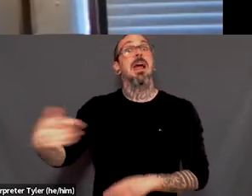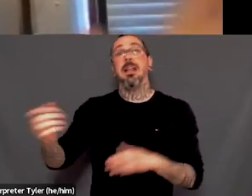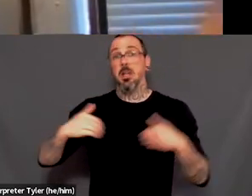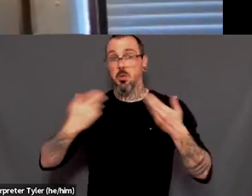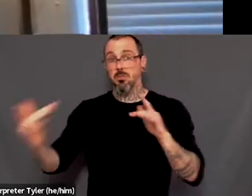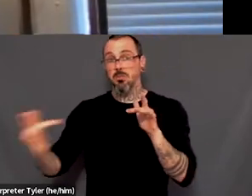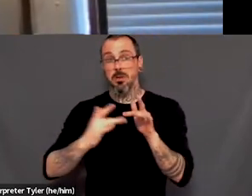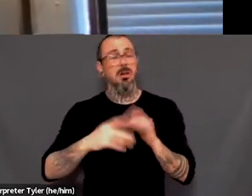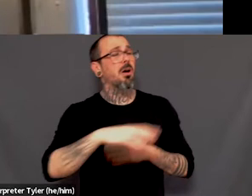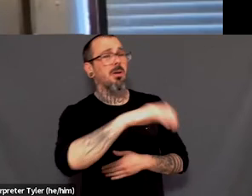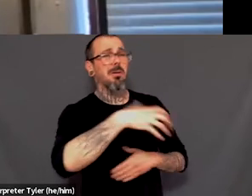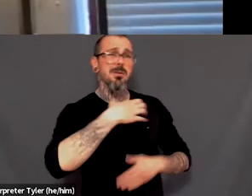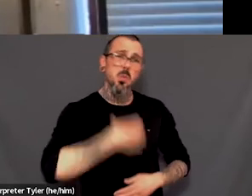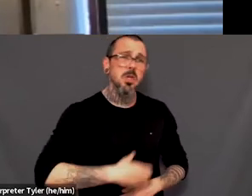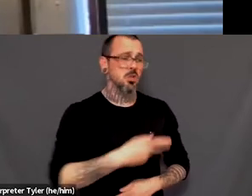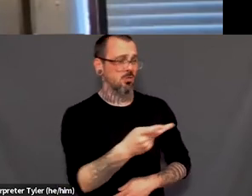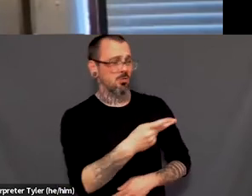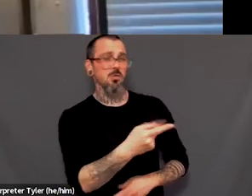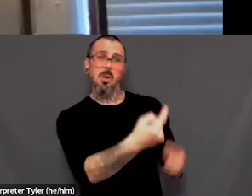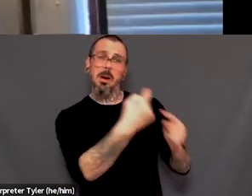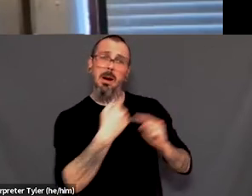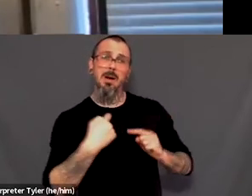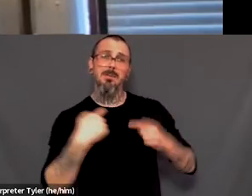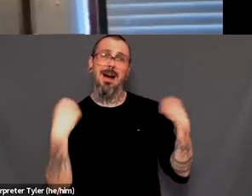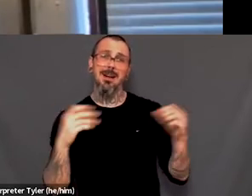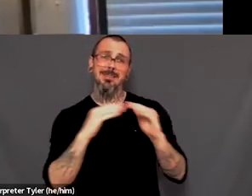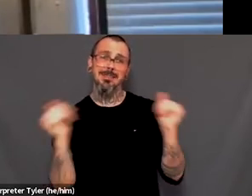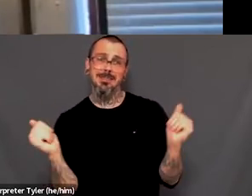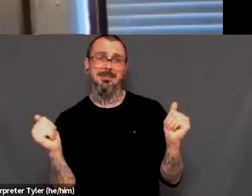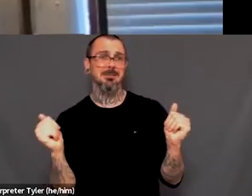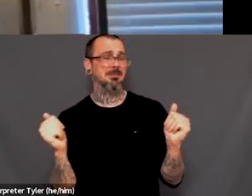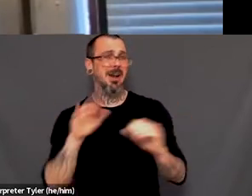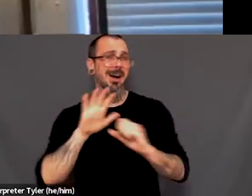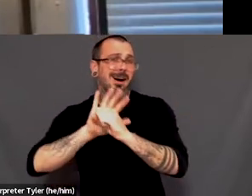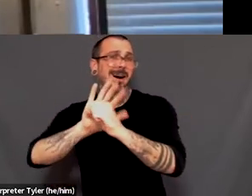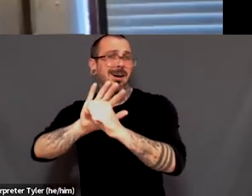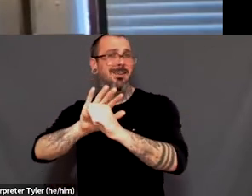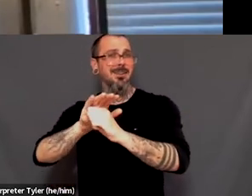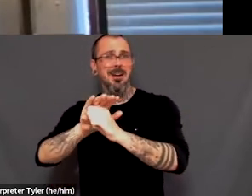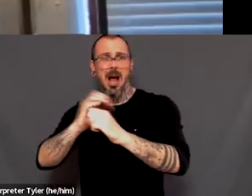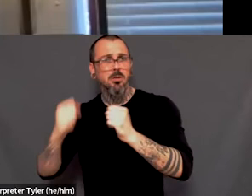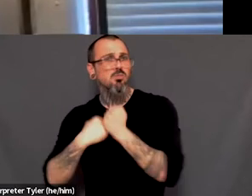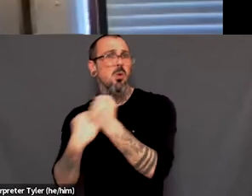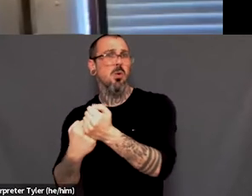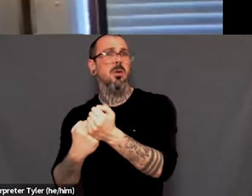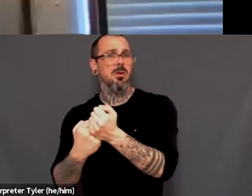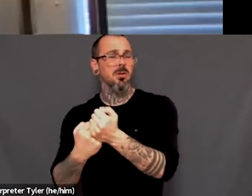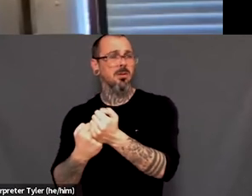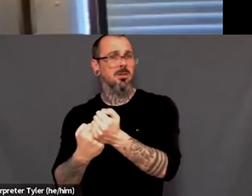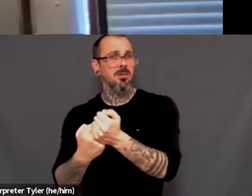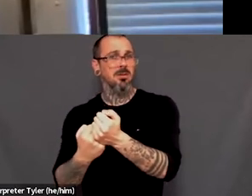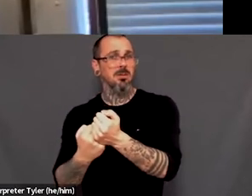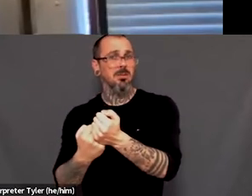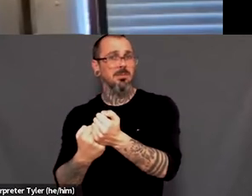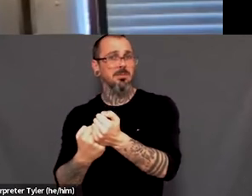navigate everything and stand up for a stand up for others when they don't have necessarily